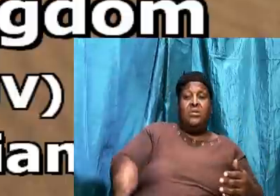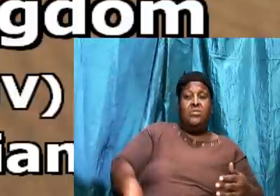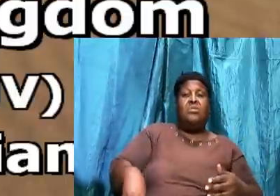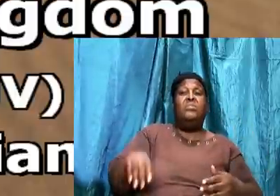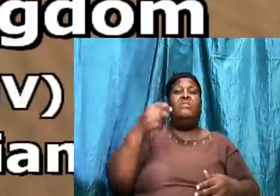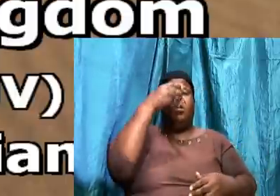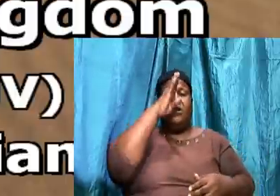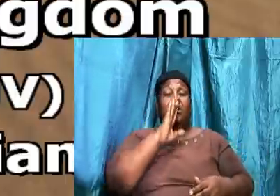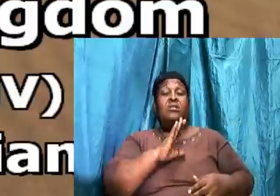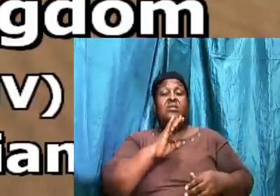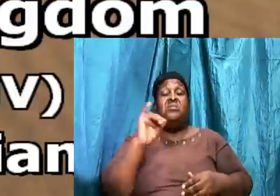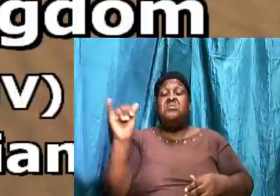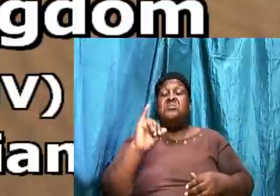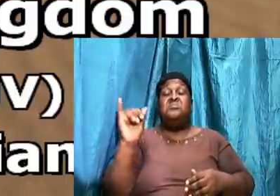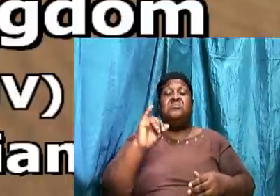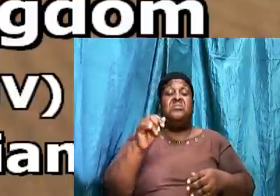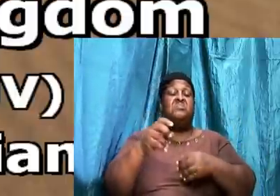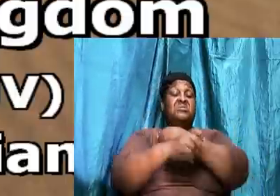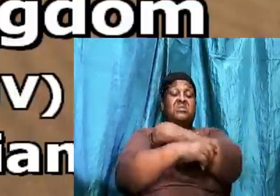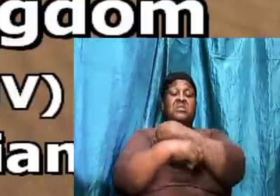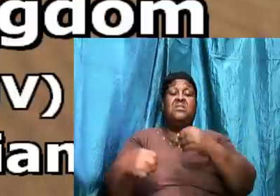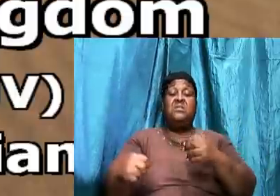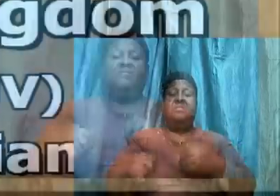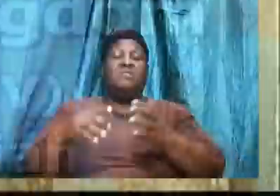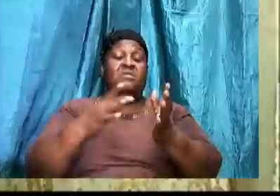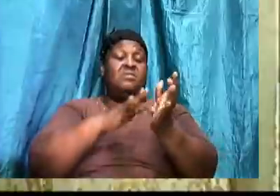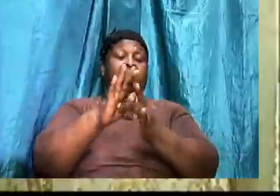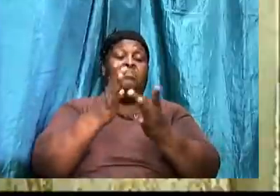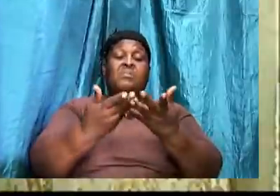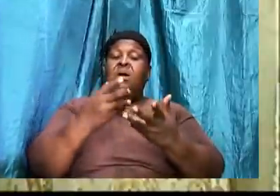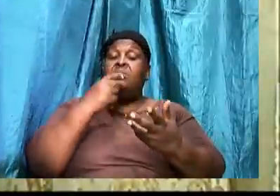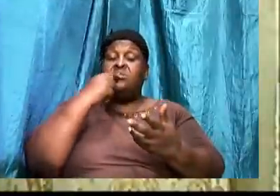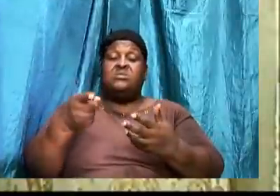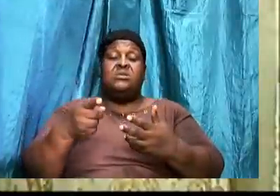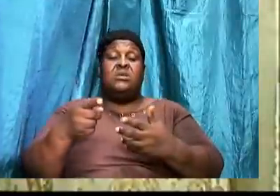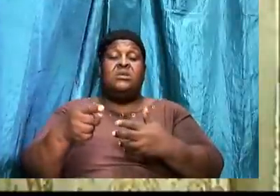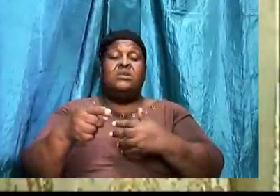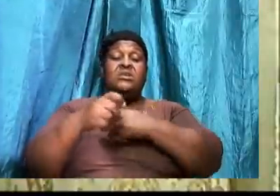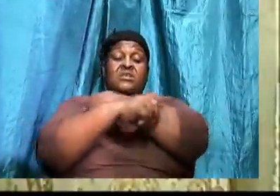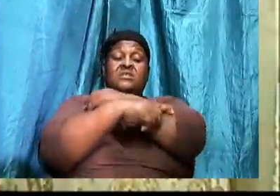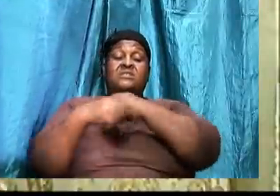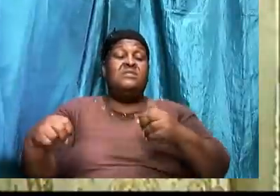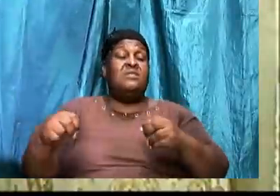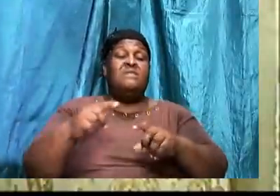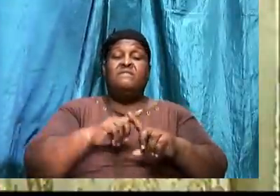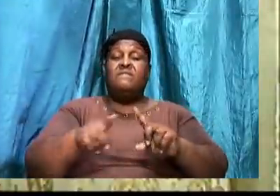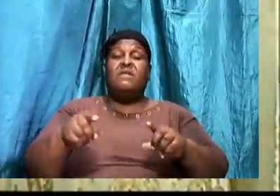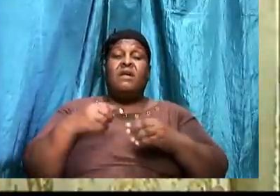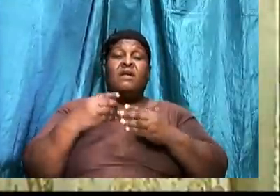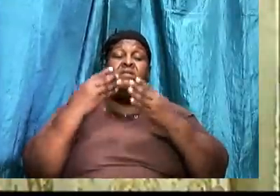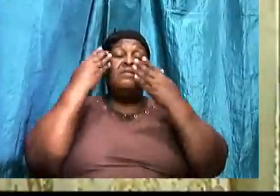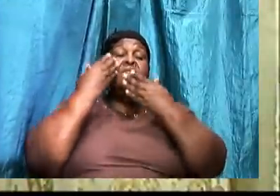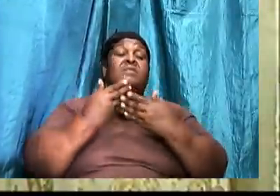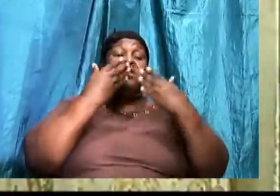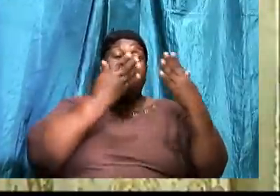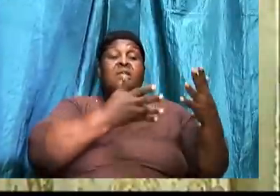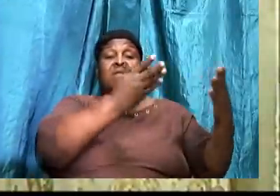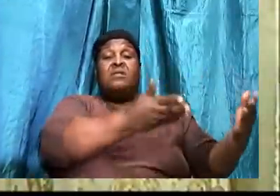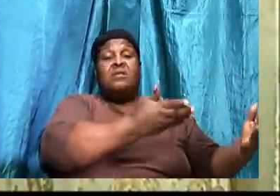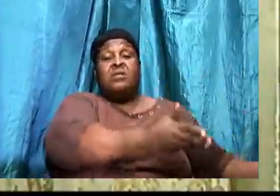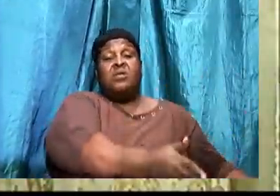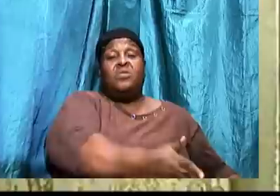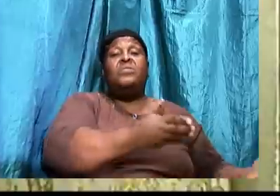And the Bible says. That thieves. Cannot inherit the kingdom of God.